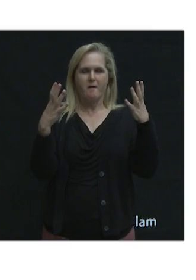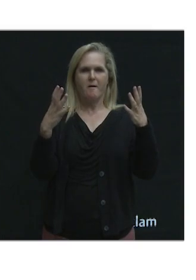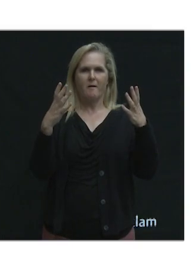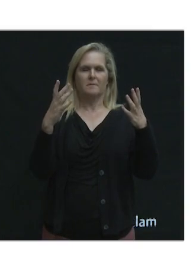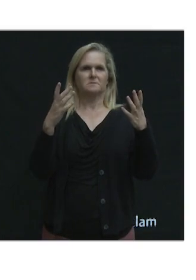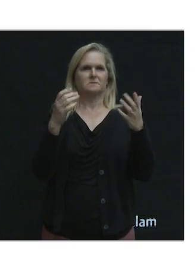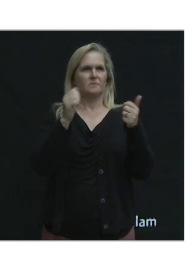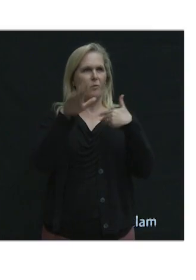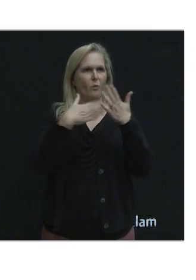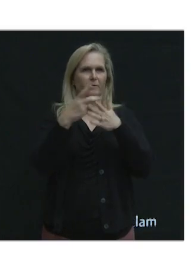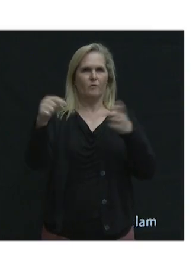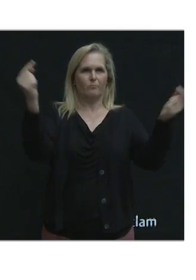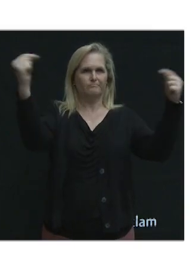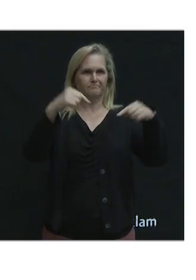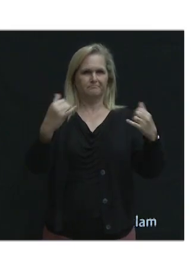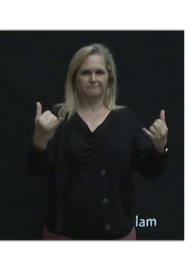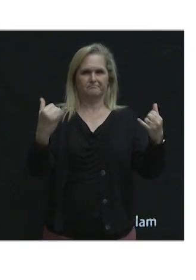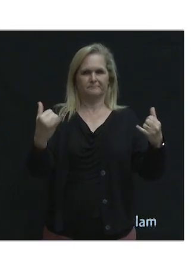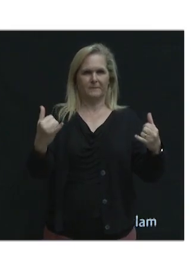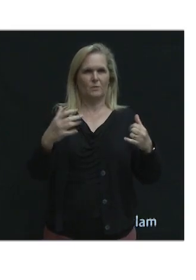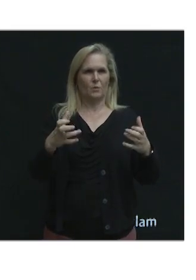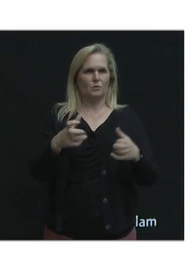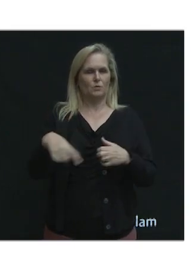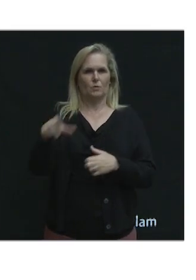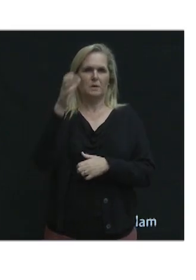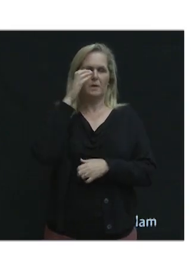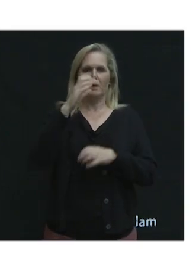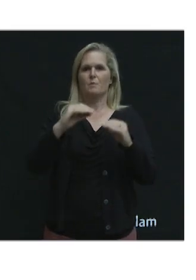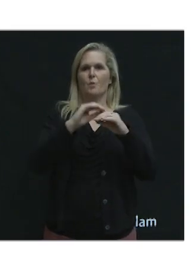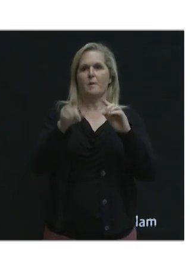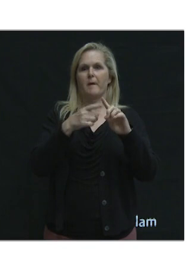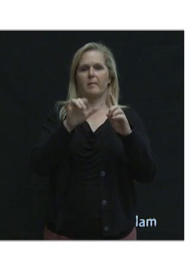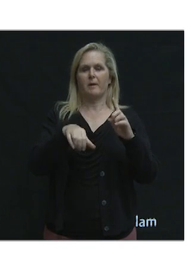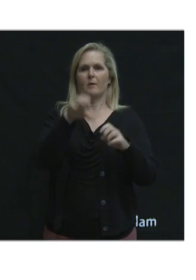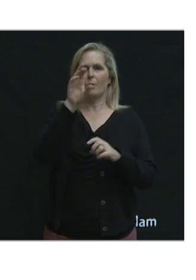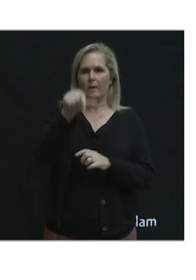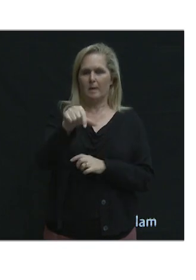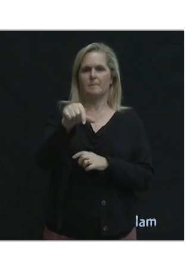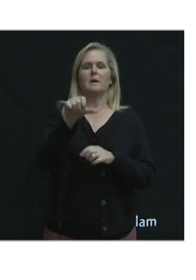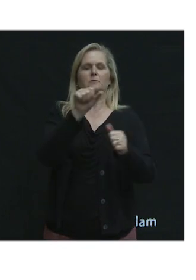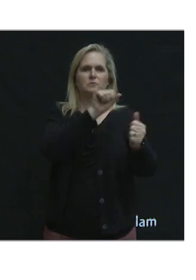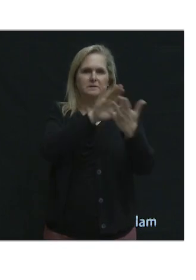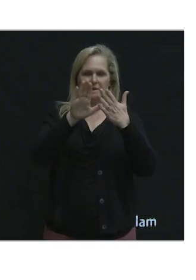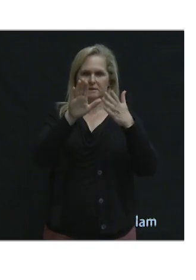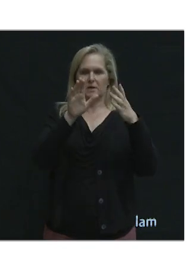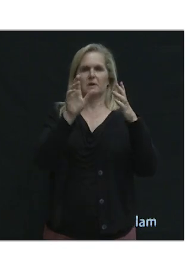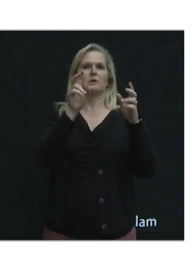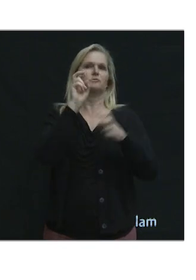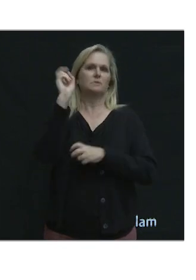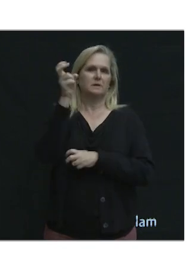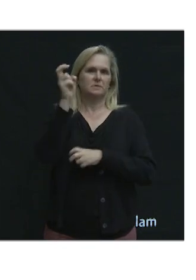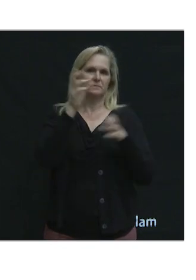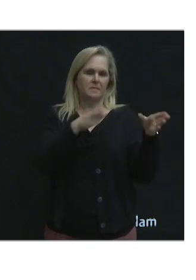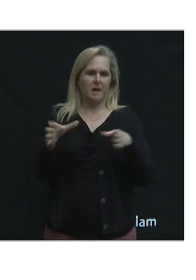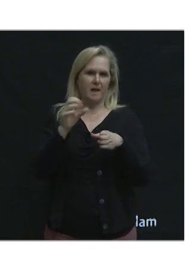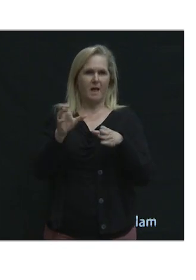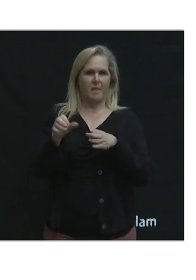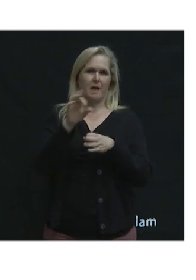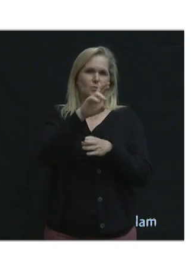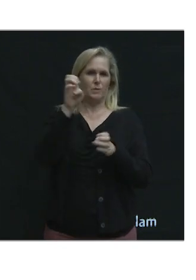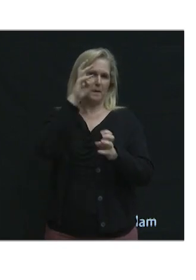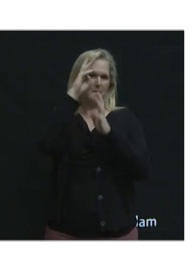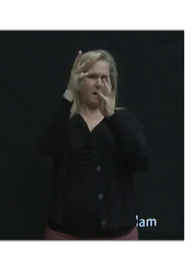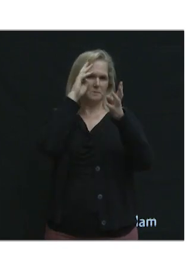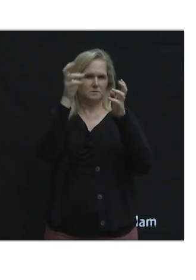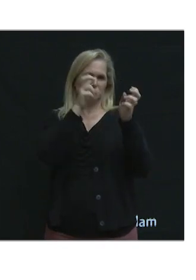Thank you so much for coming out tonight to hear more about Coquitlam's strategic transportation plan and reimagining